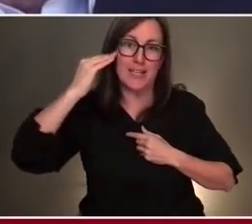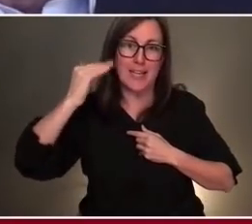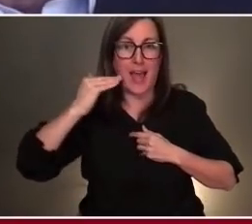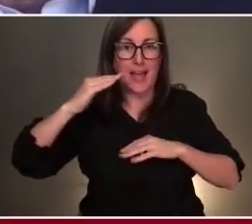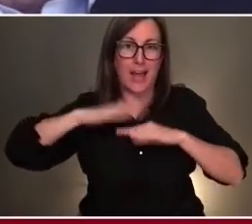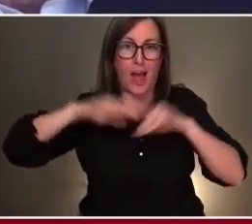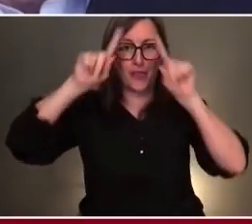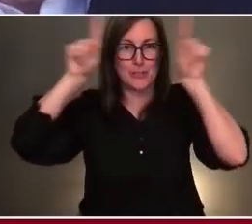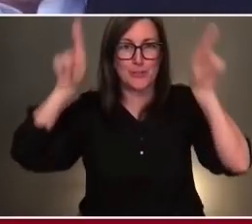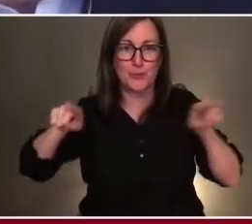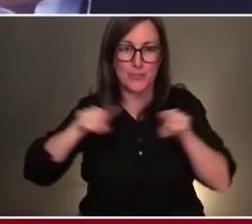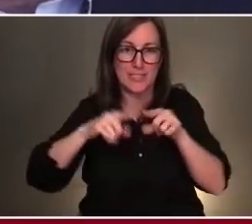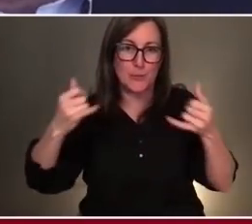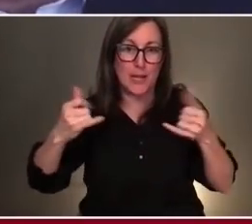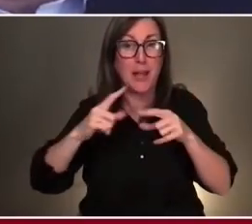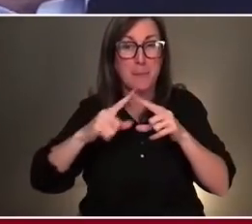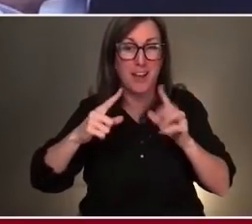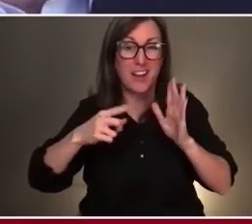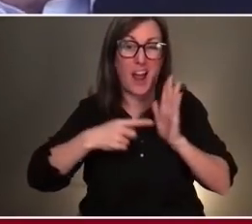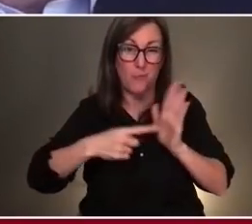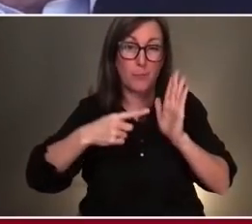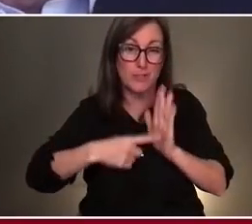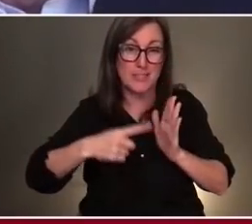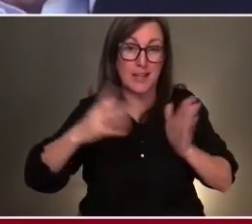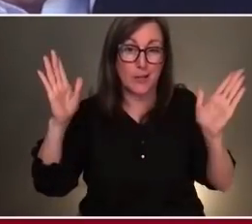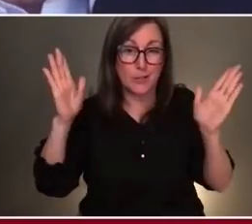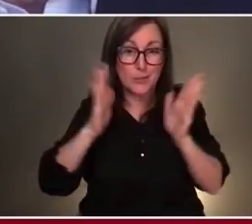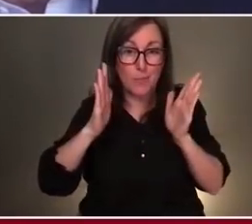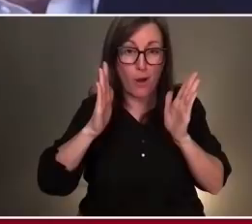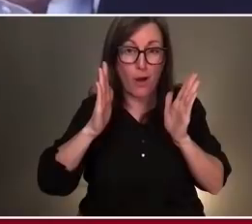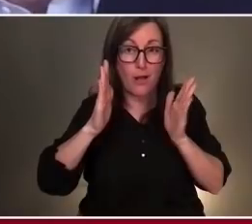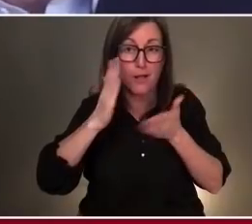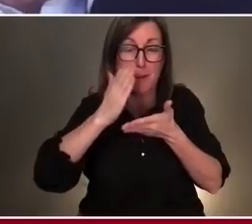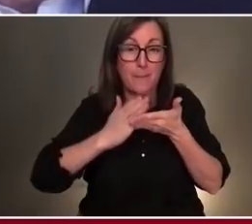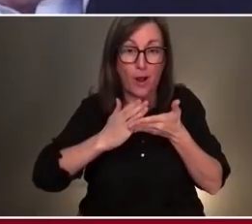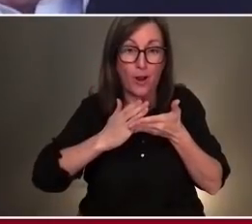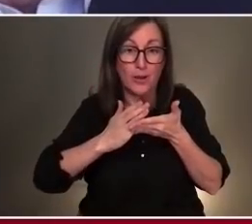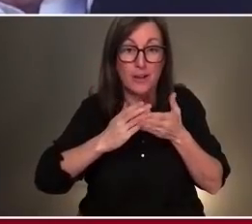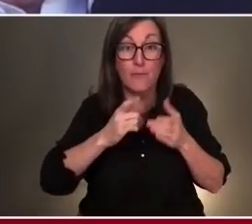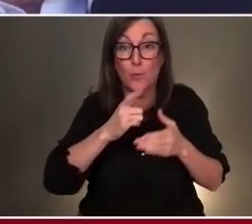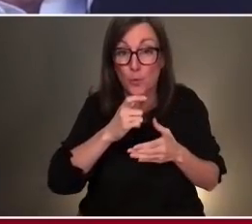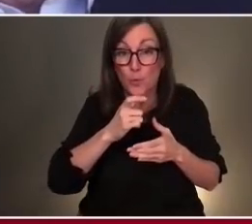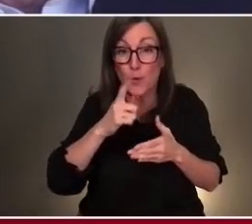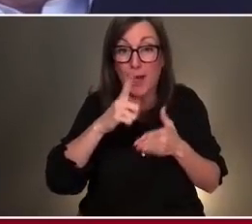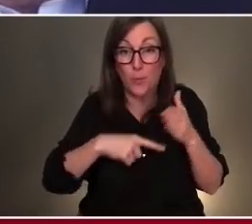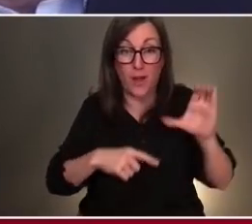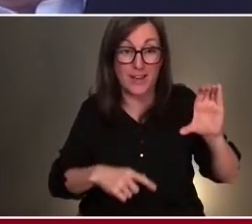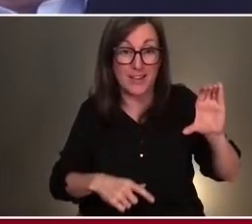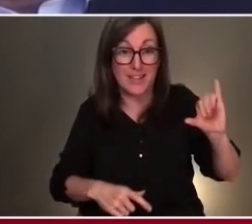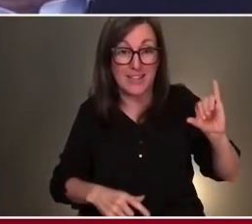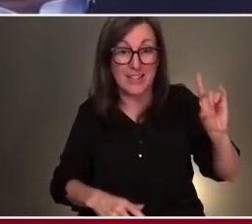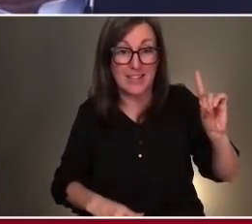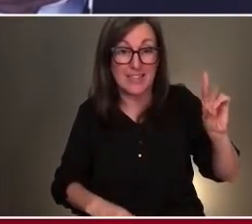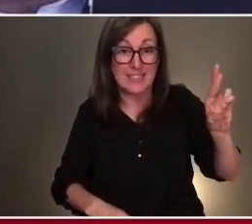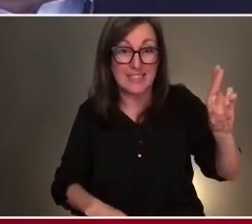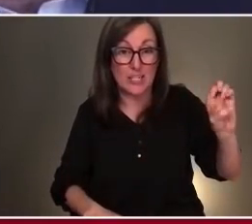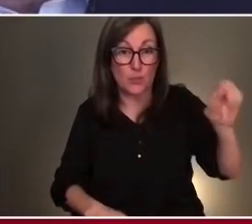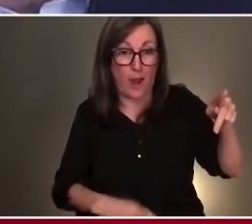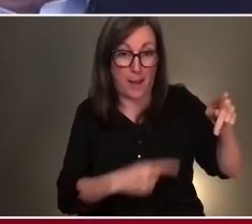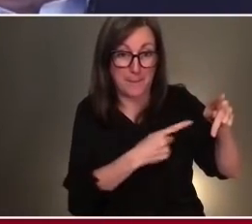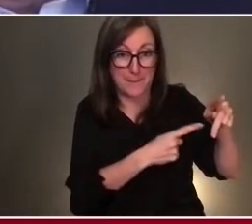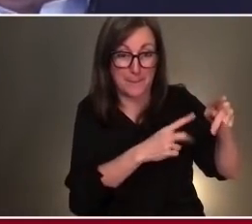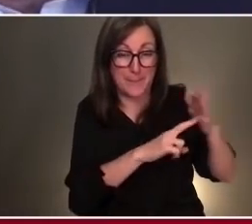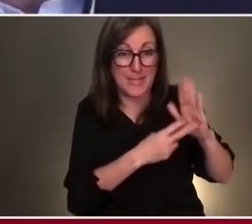but I just represent a very small part of who and what CIDRAP is. I work with 24 of the most amazing